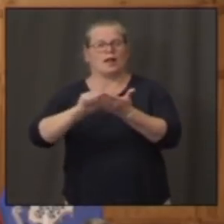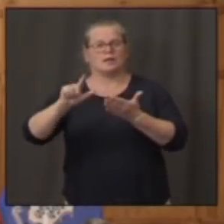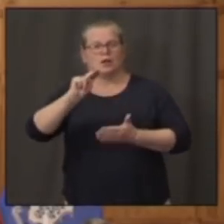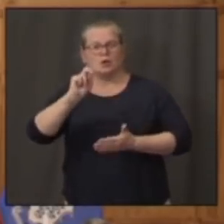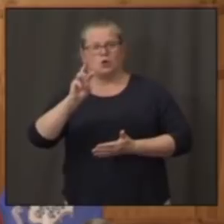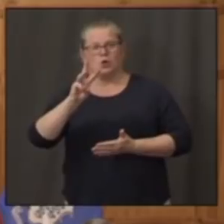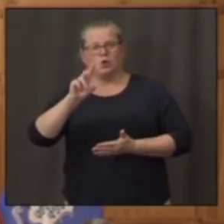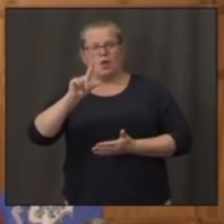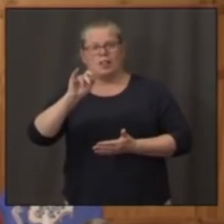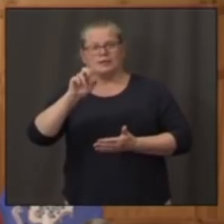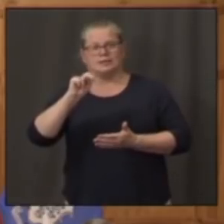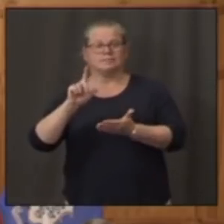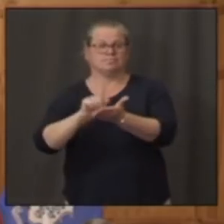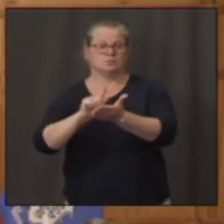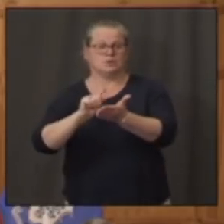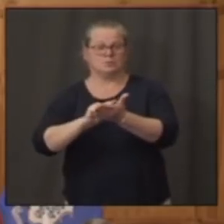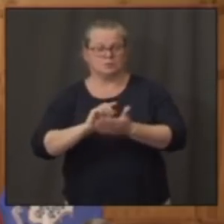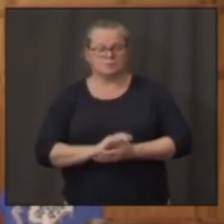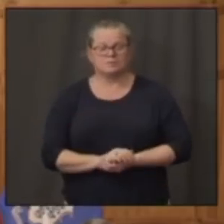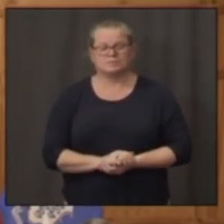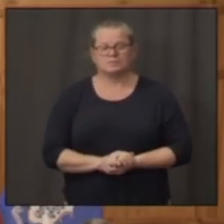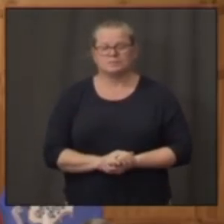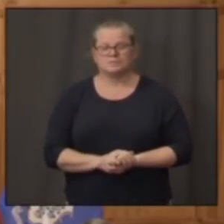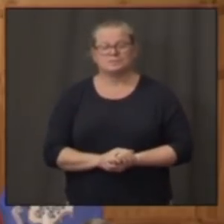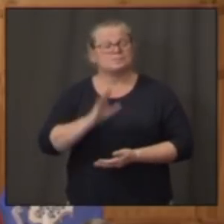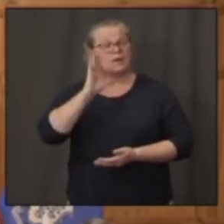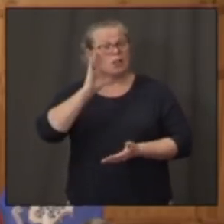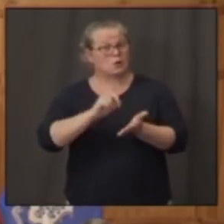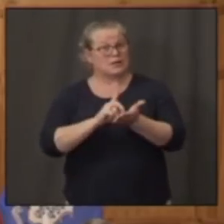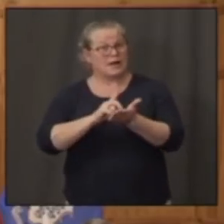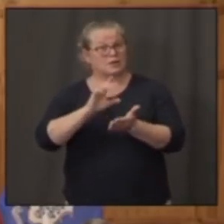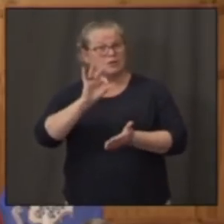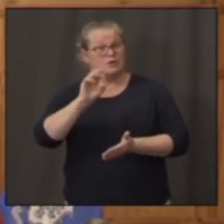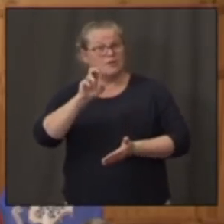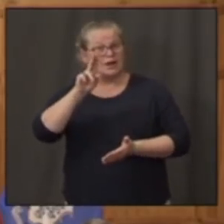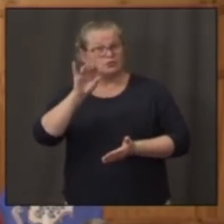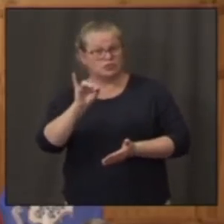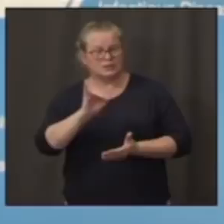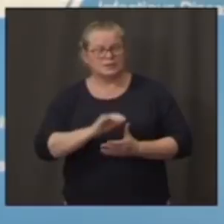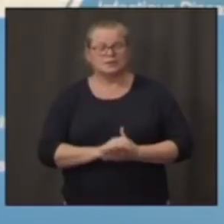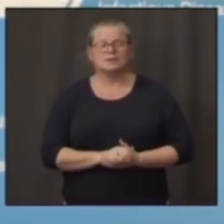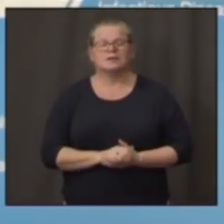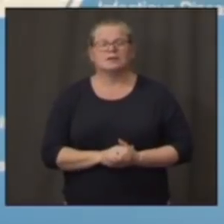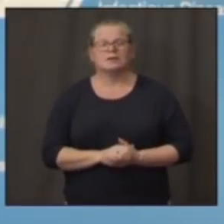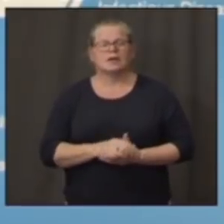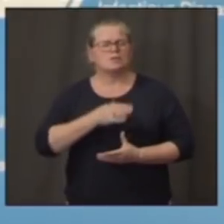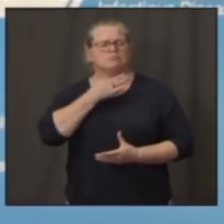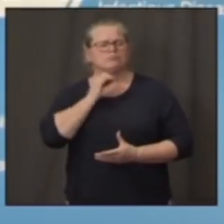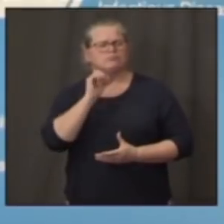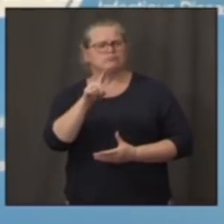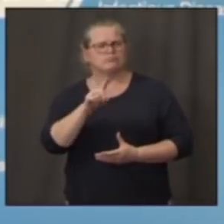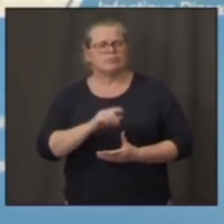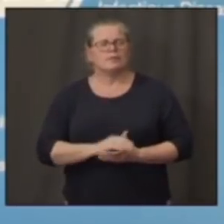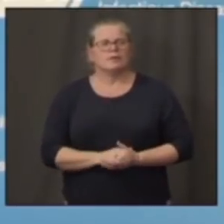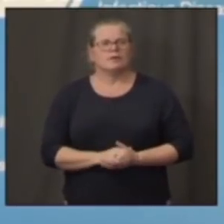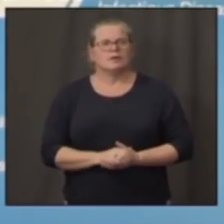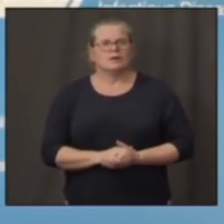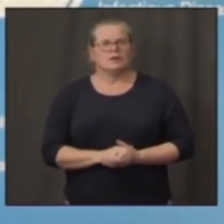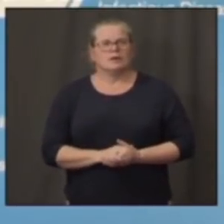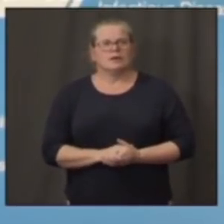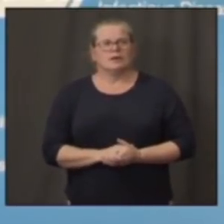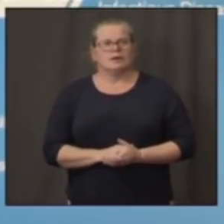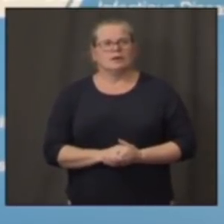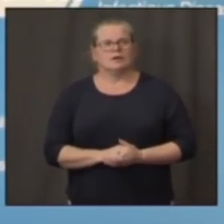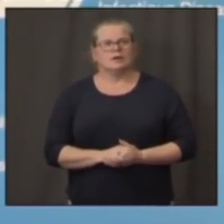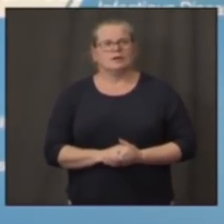Oh, Dr. Fauci, I wanted to ask, we're hearing now referred to where we are as a nation as